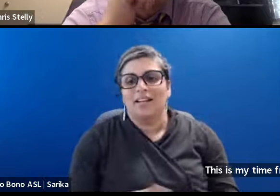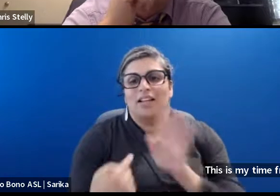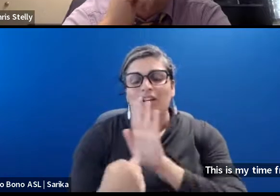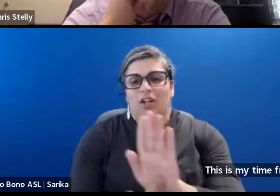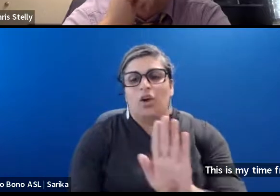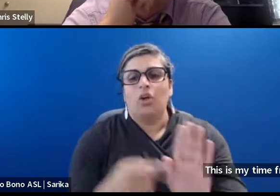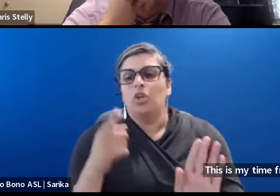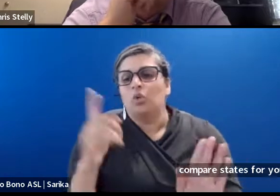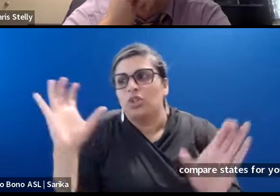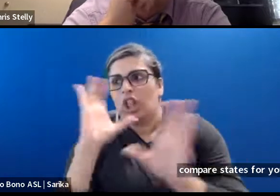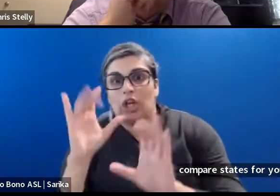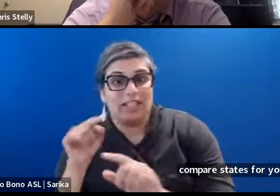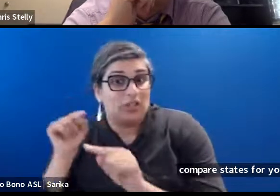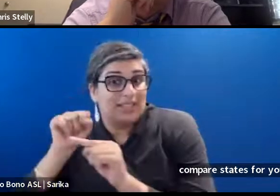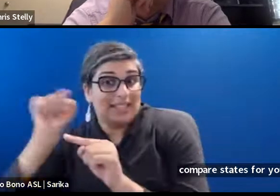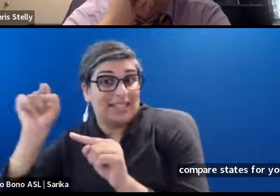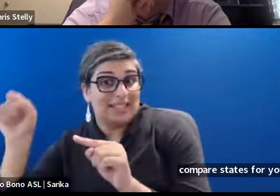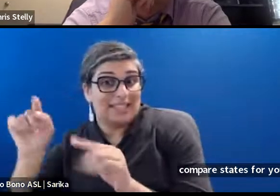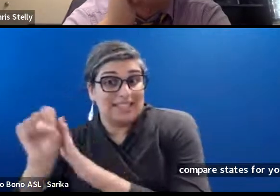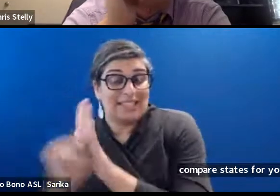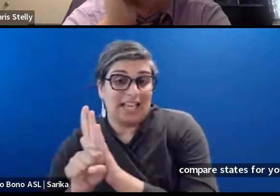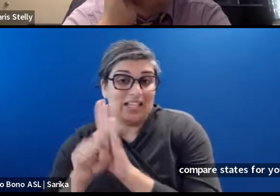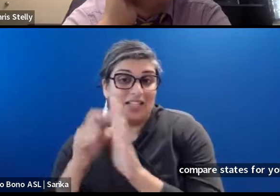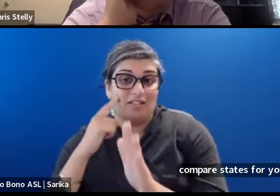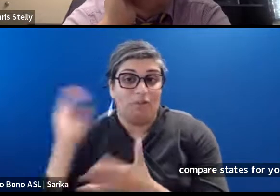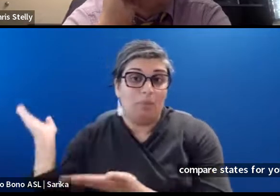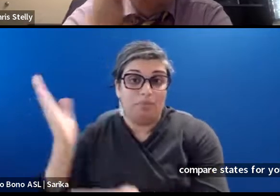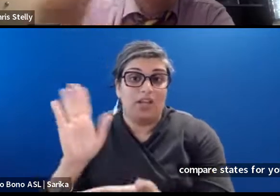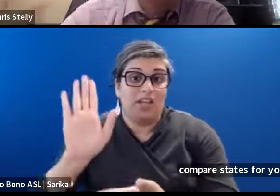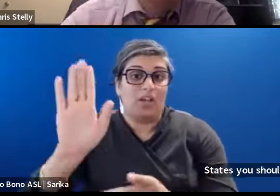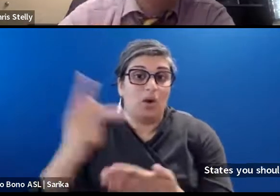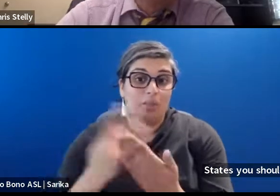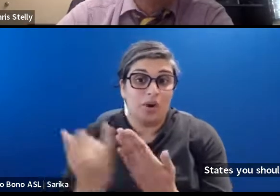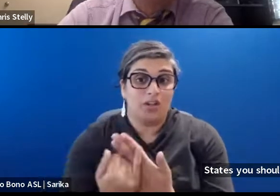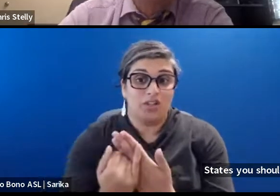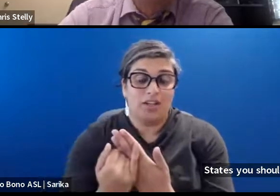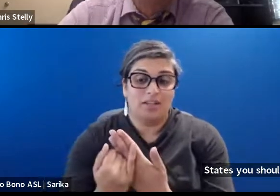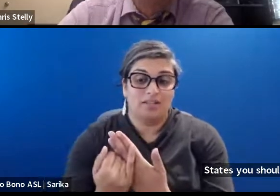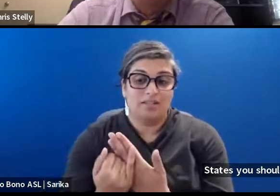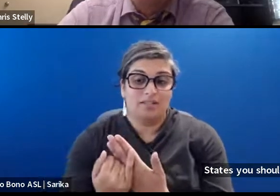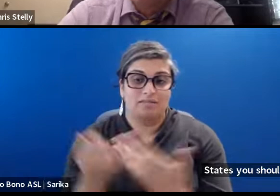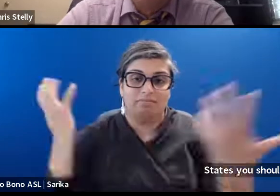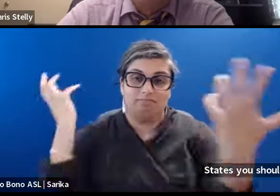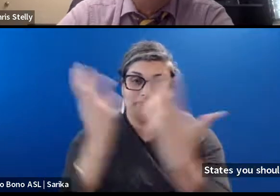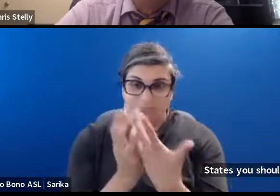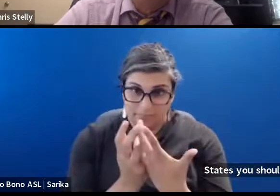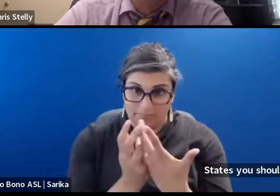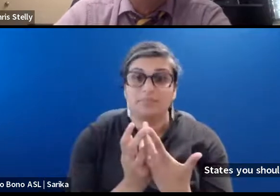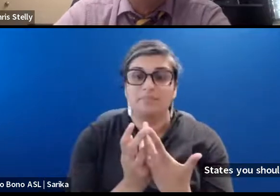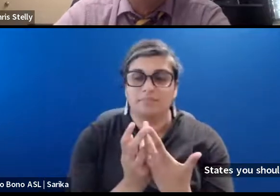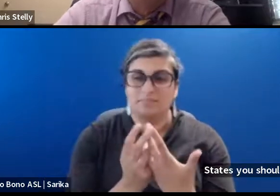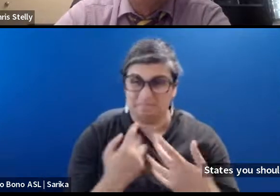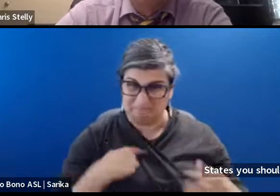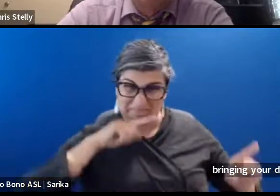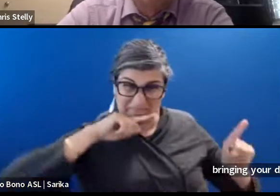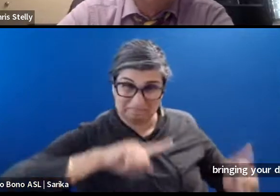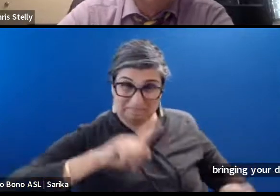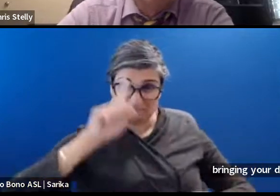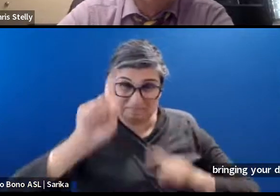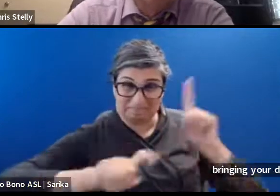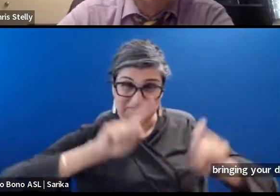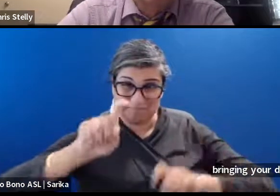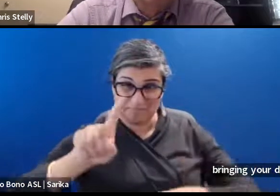States you should look into in terms of bringing your documentary project. Um, did I answer that